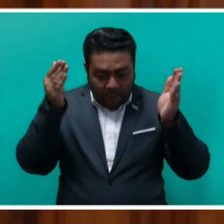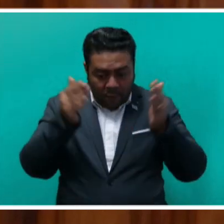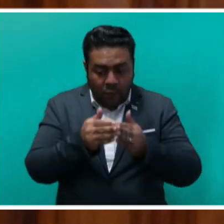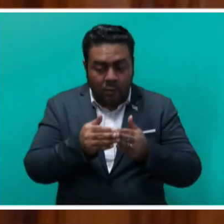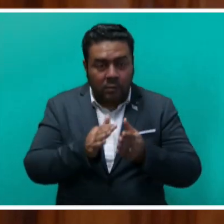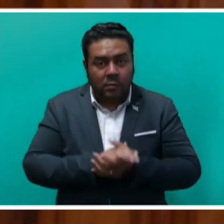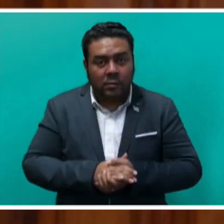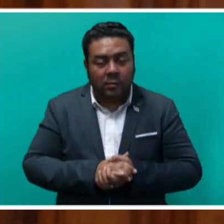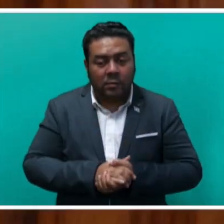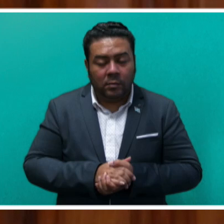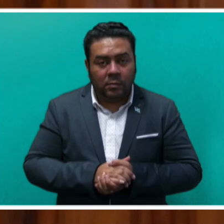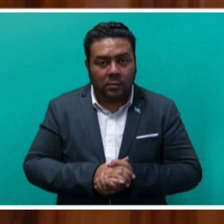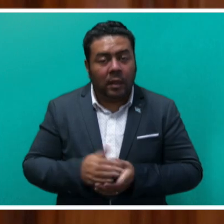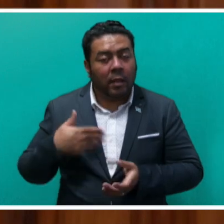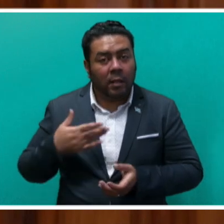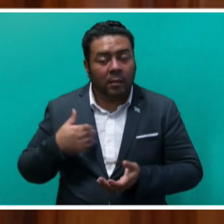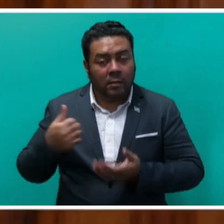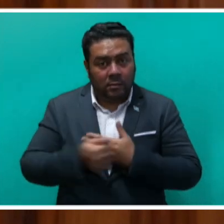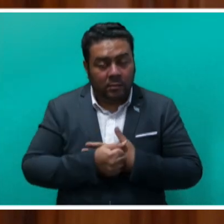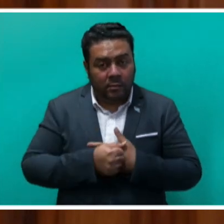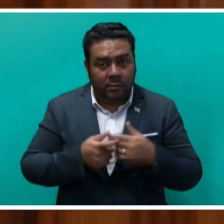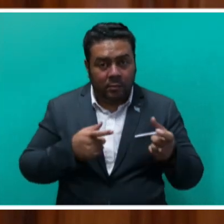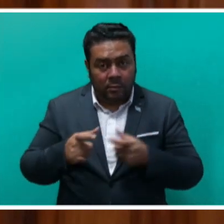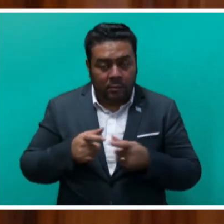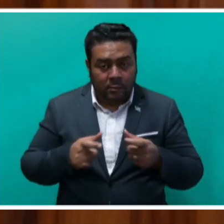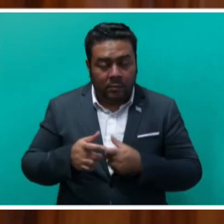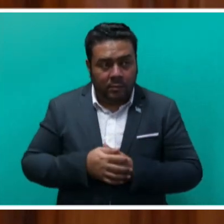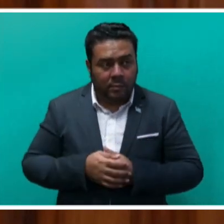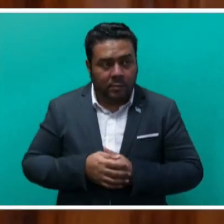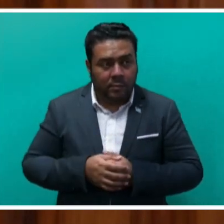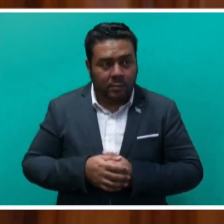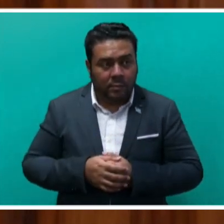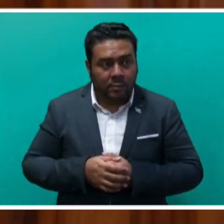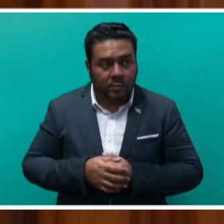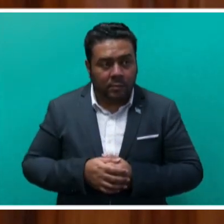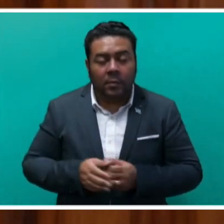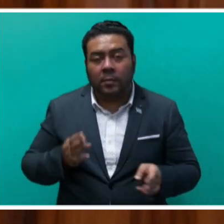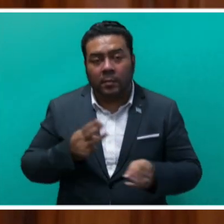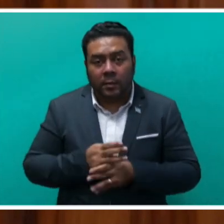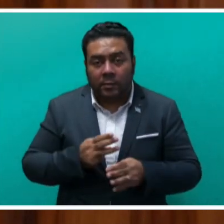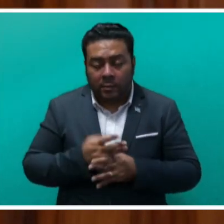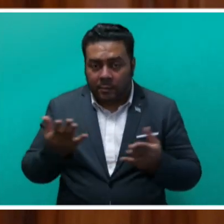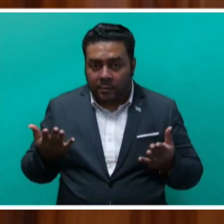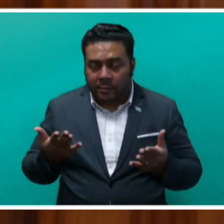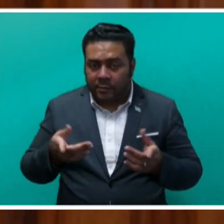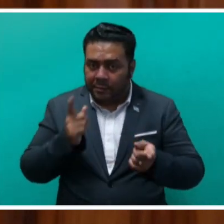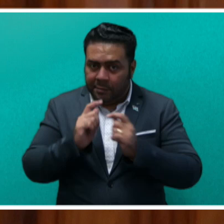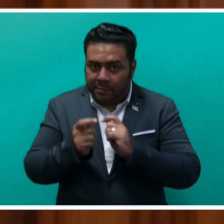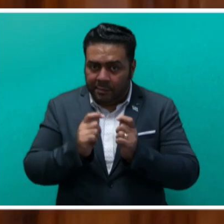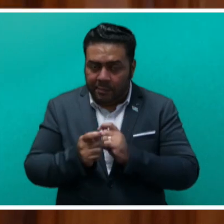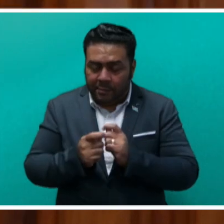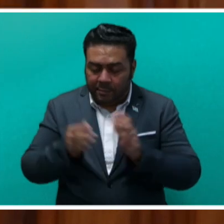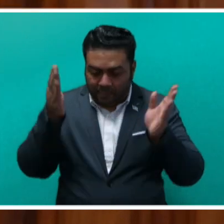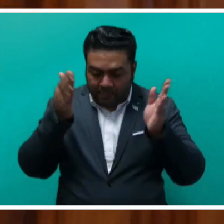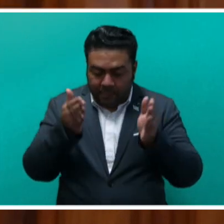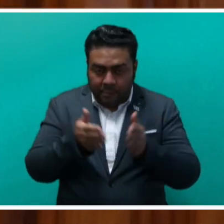competency, health and safety control, where timber samples are located on a monthly basis for testing, looking at the concentration